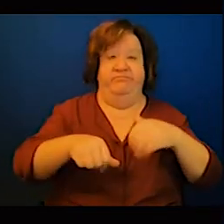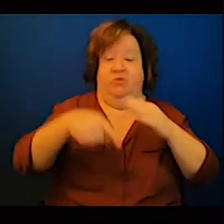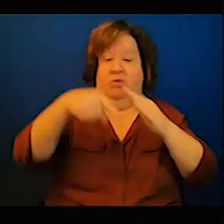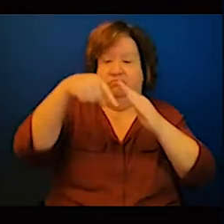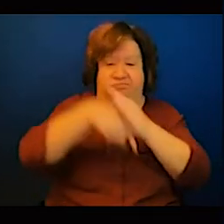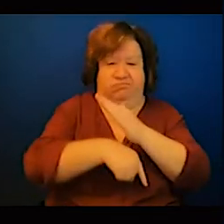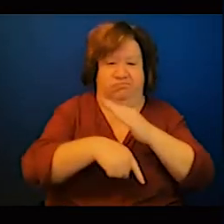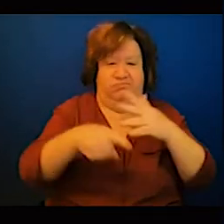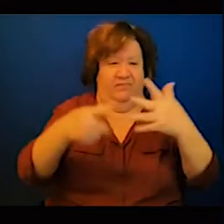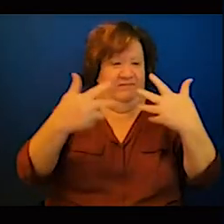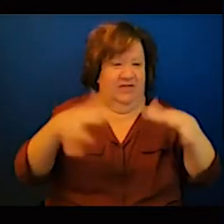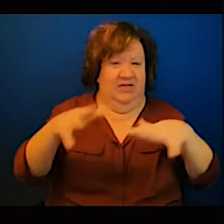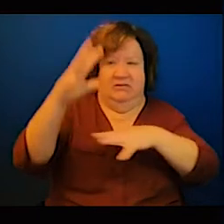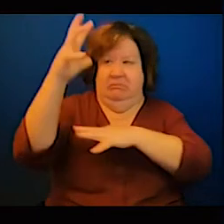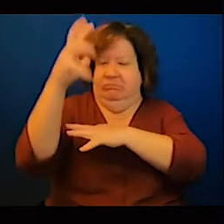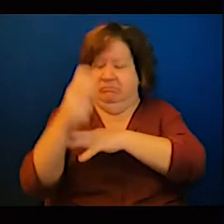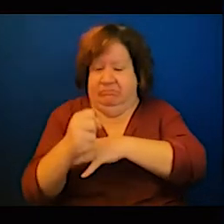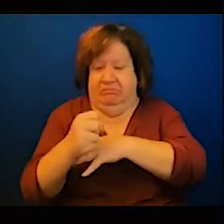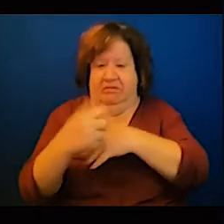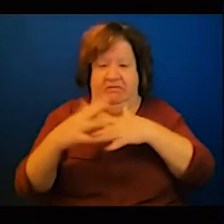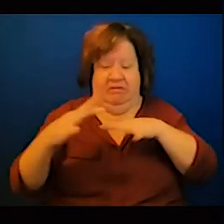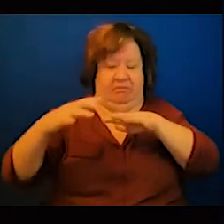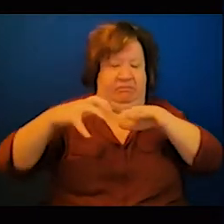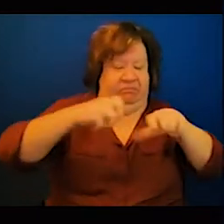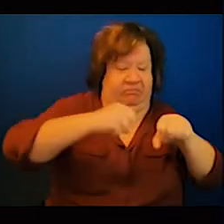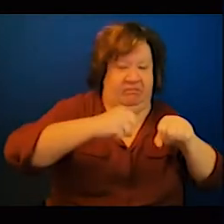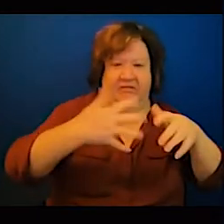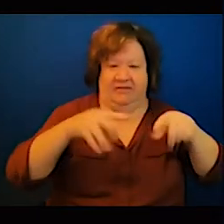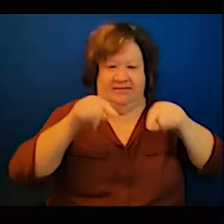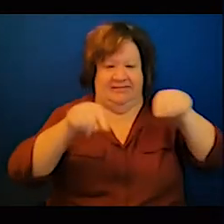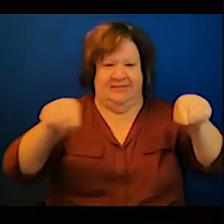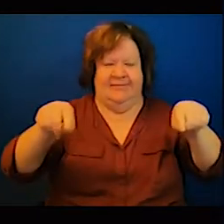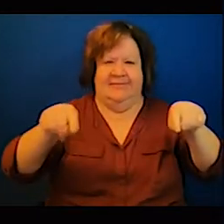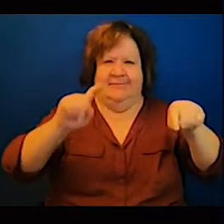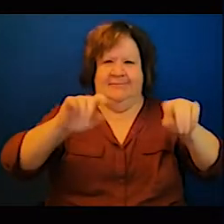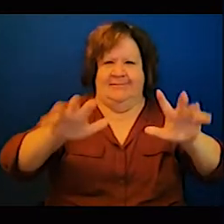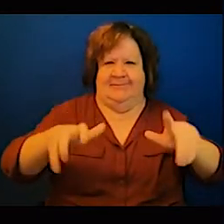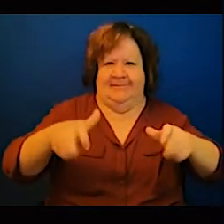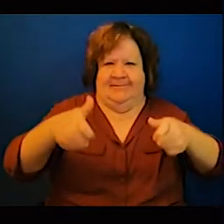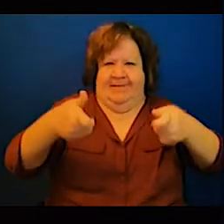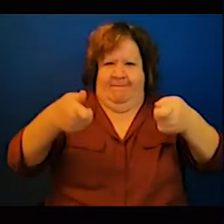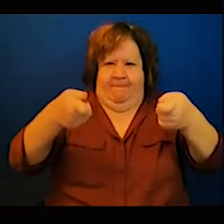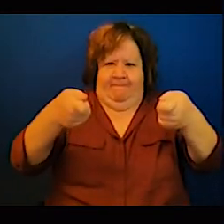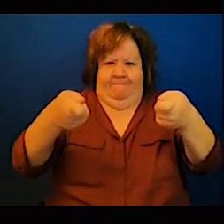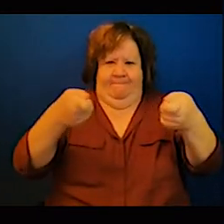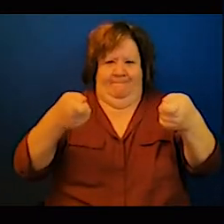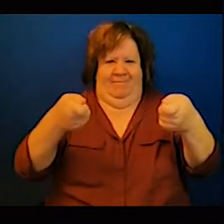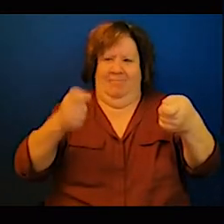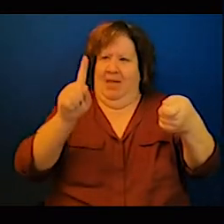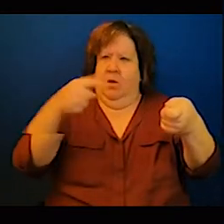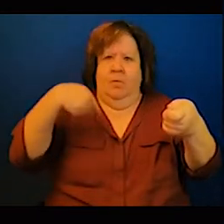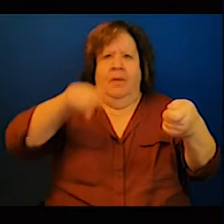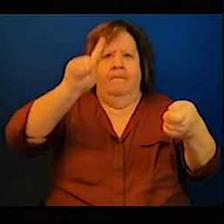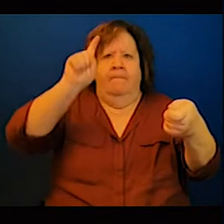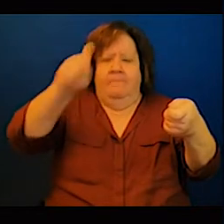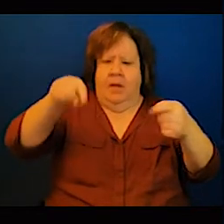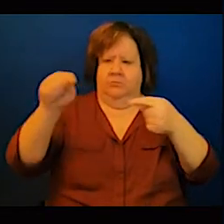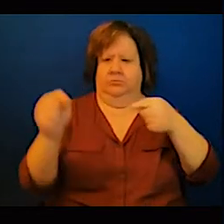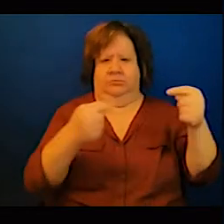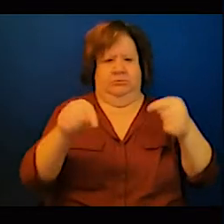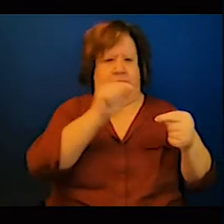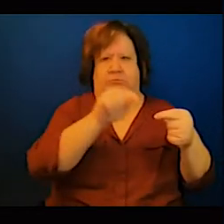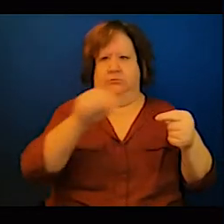conversations. Now, when we talk of achieving that through the transition,